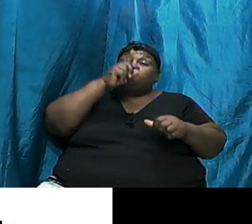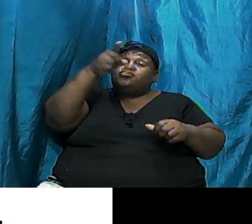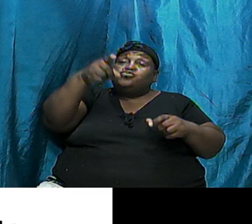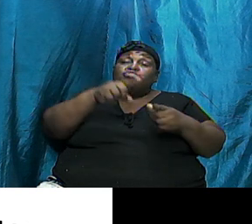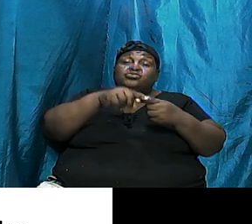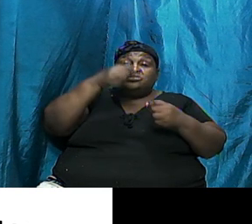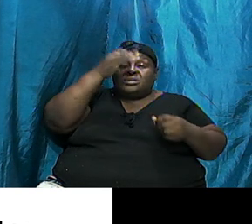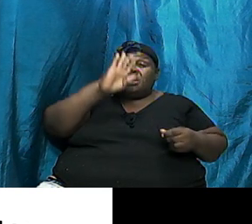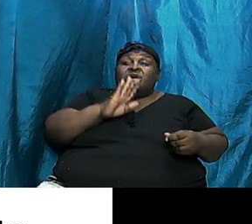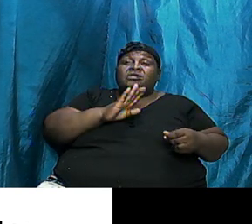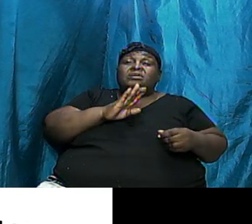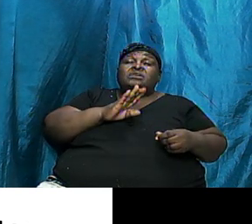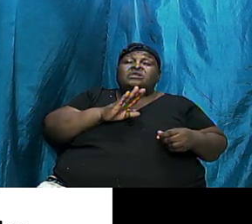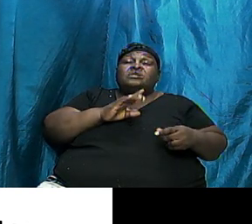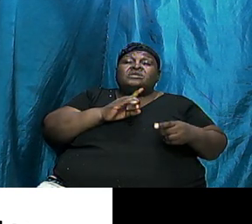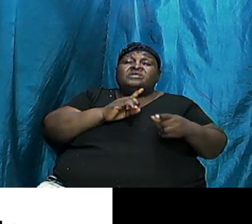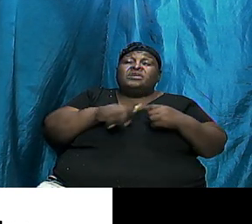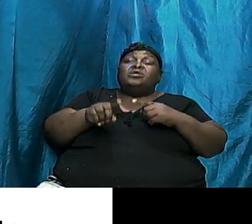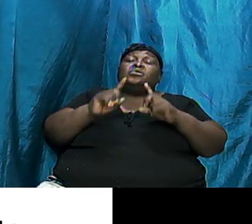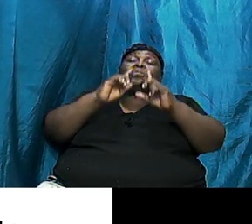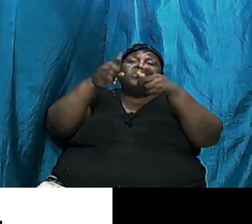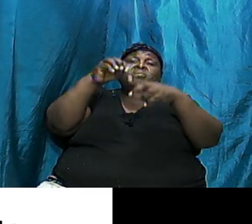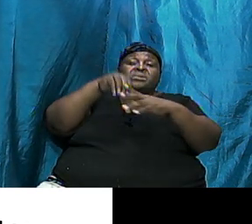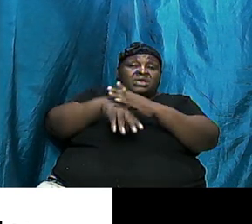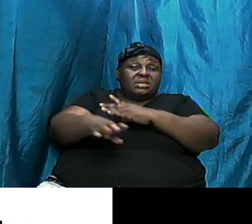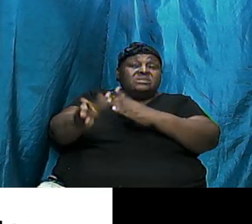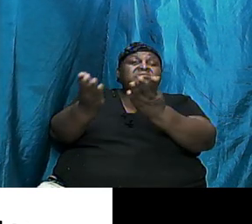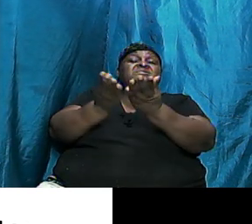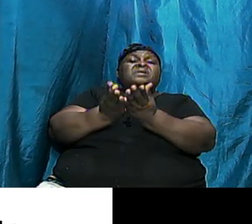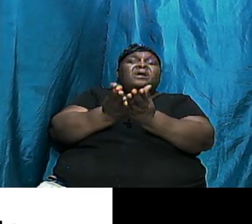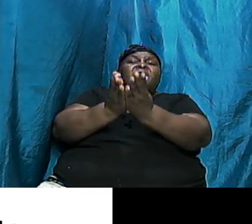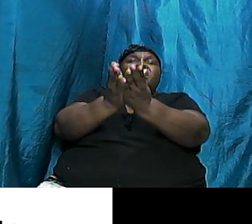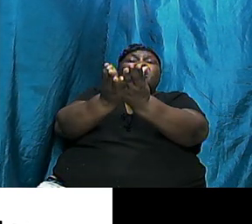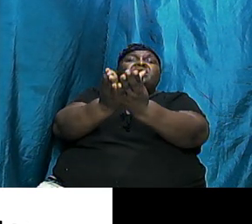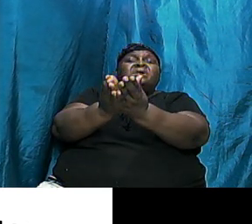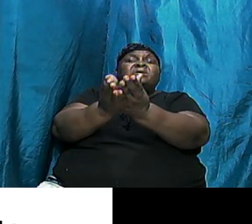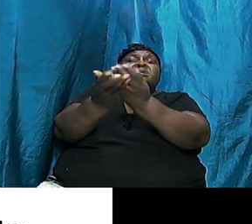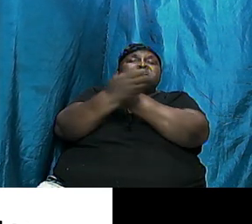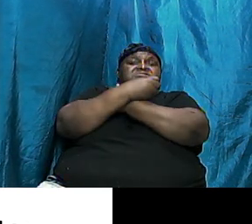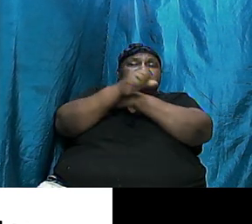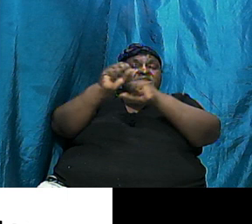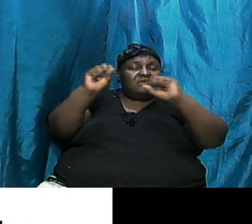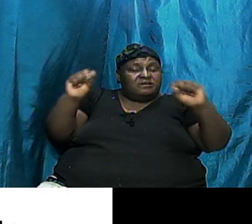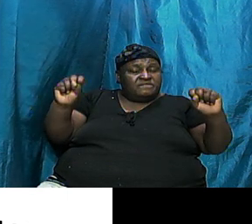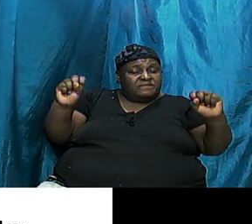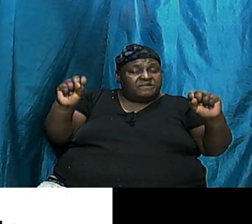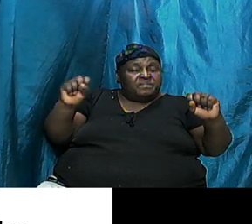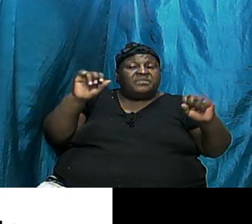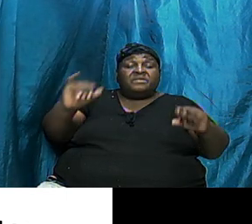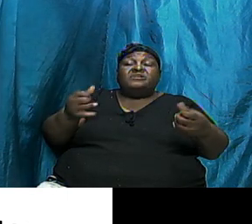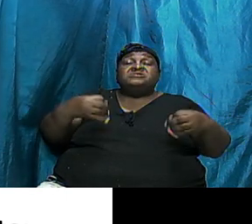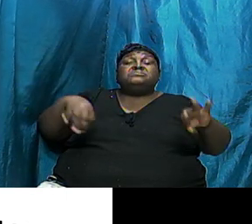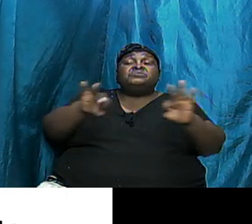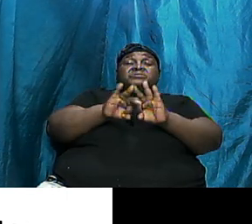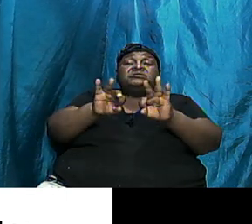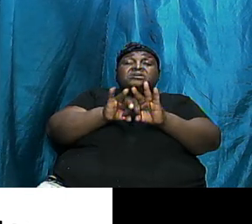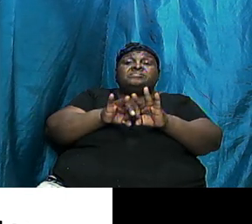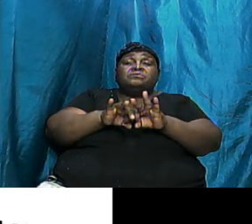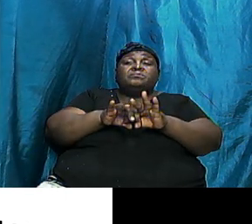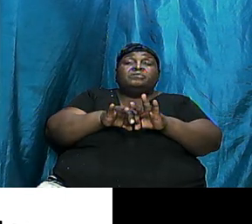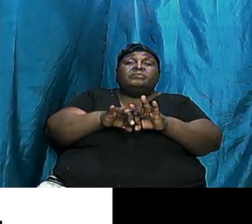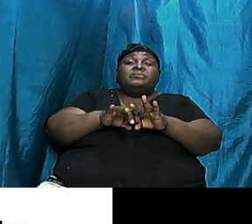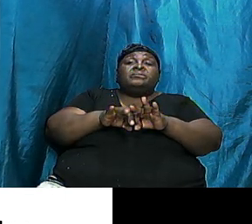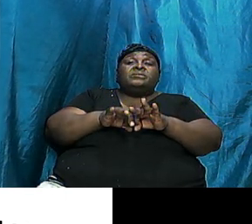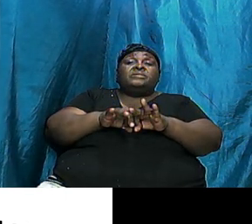went into the ark and were safe. And that is important. So saints of God, as we